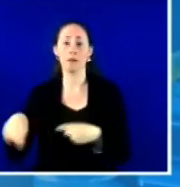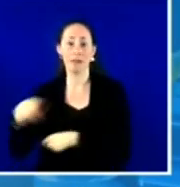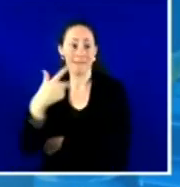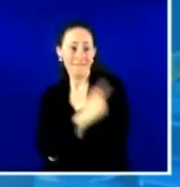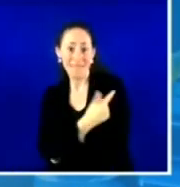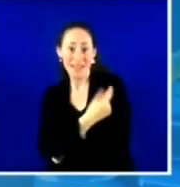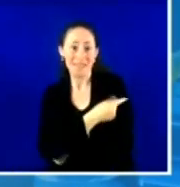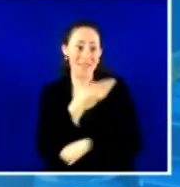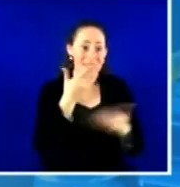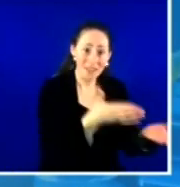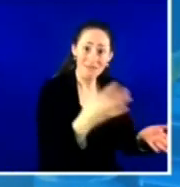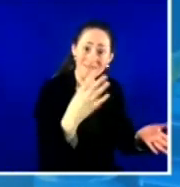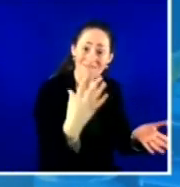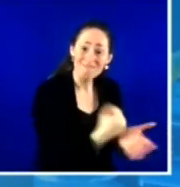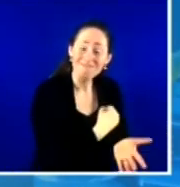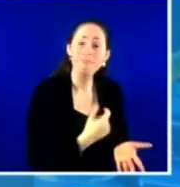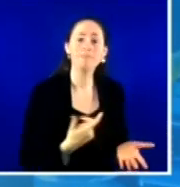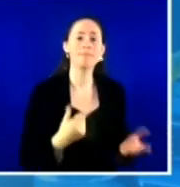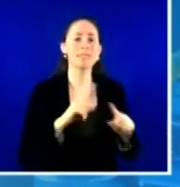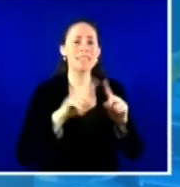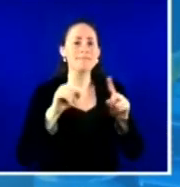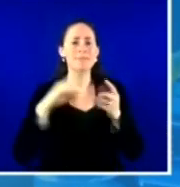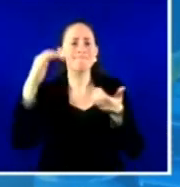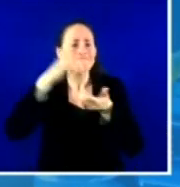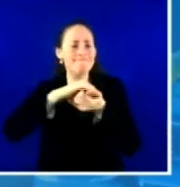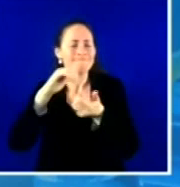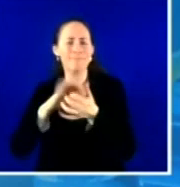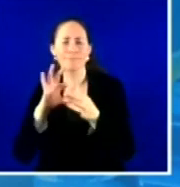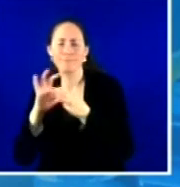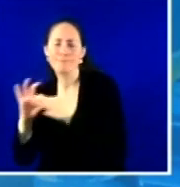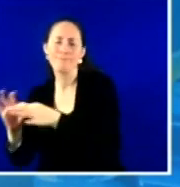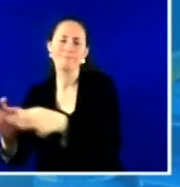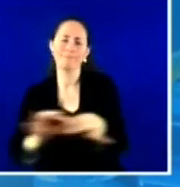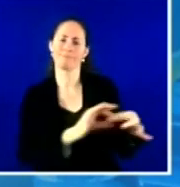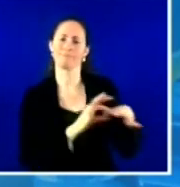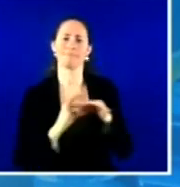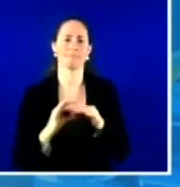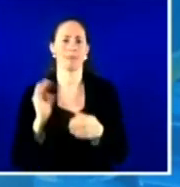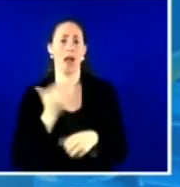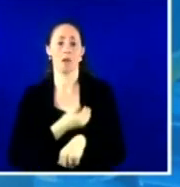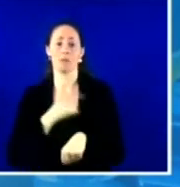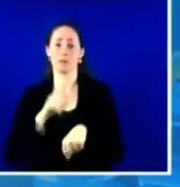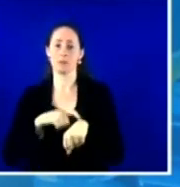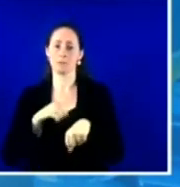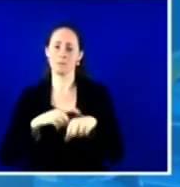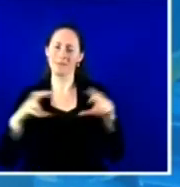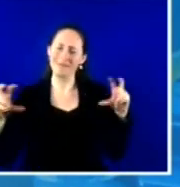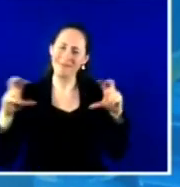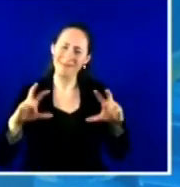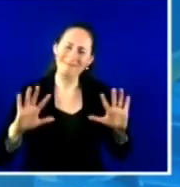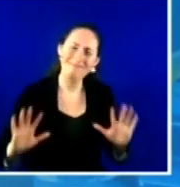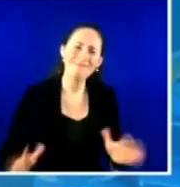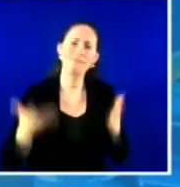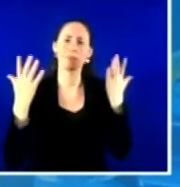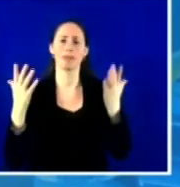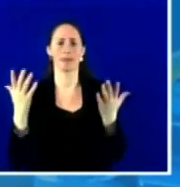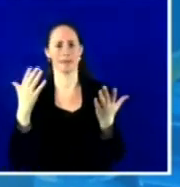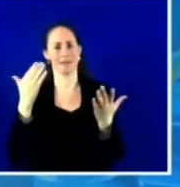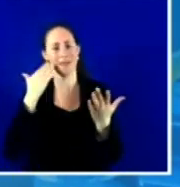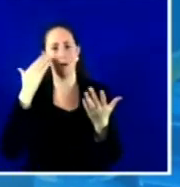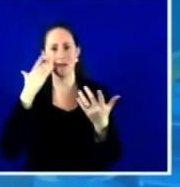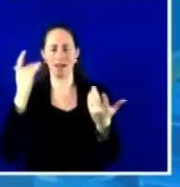collaborations, the investment of our time. People have all talked about that. We have to connect everyone with